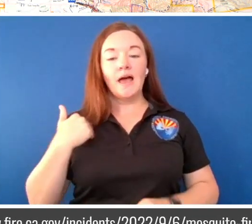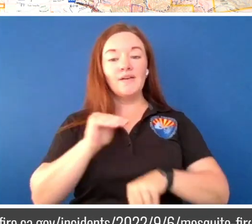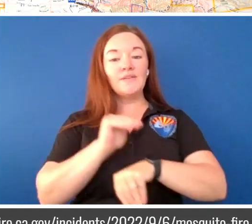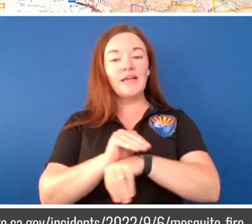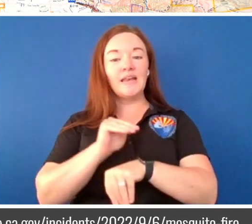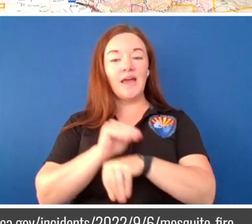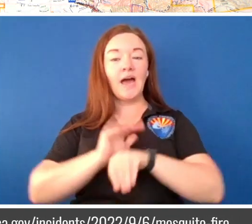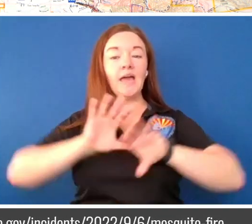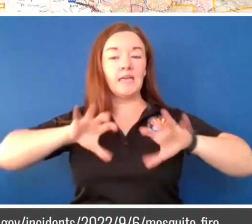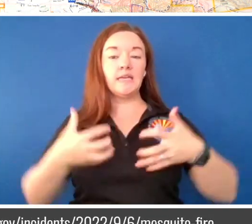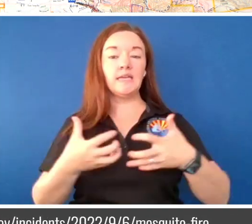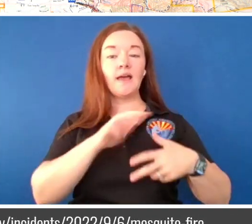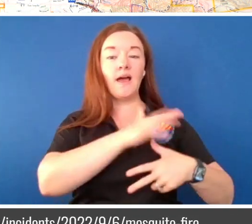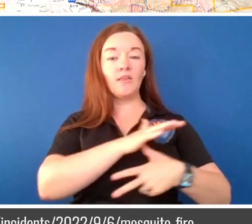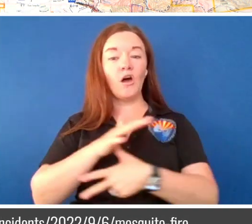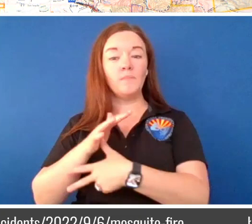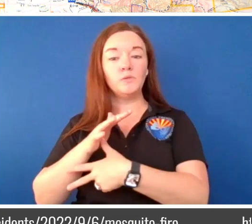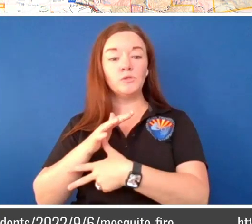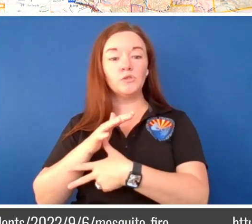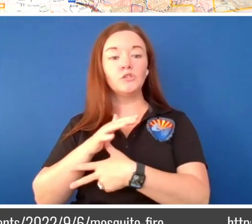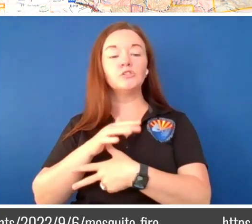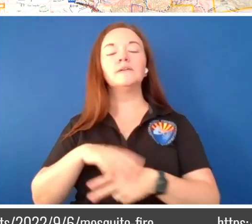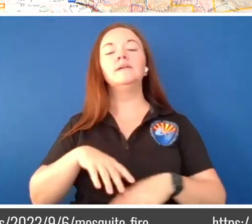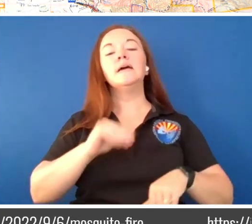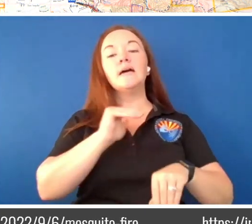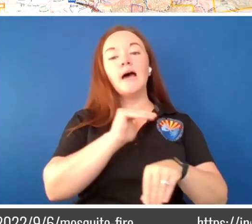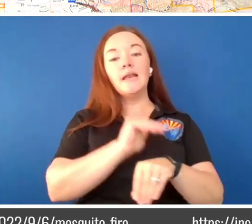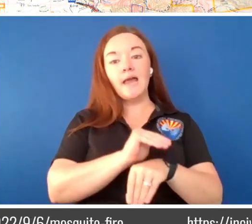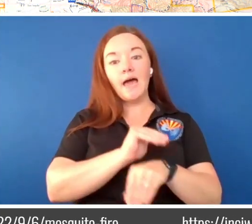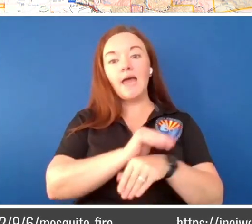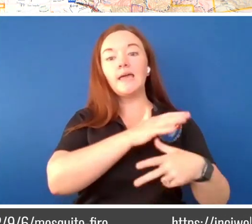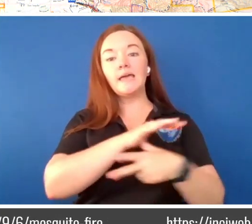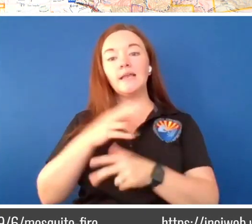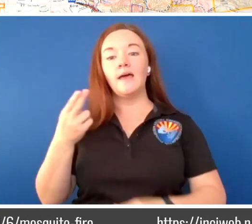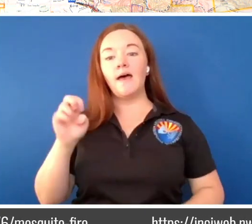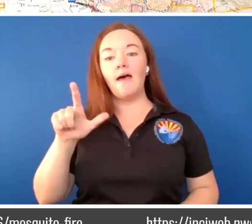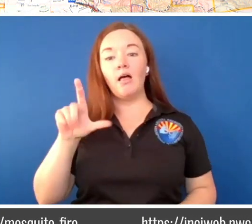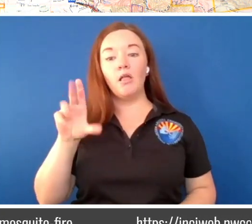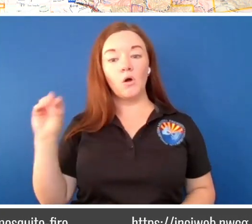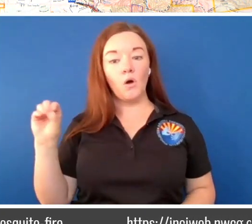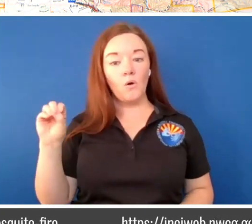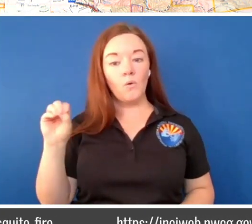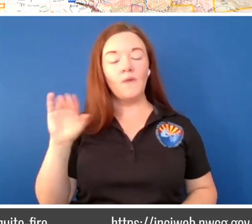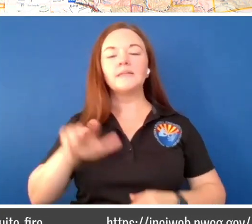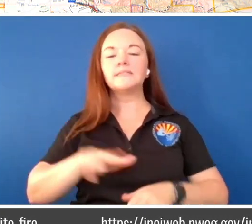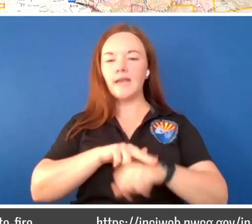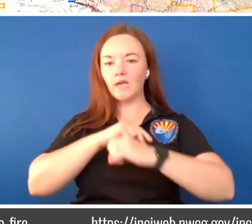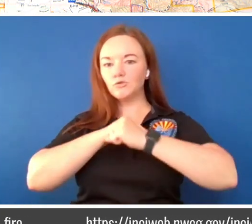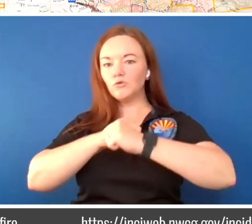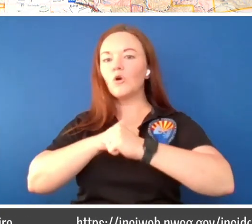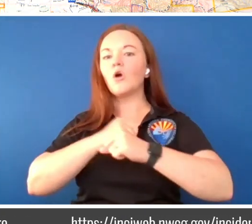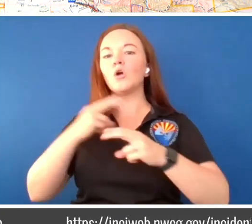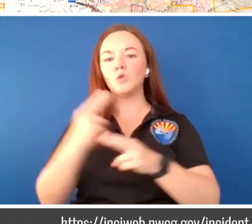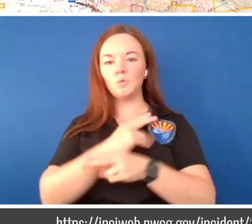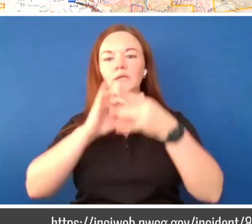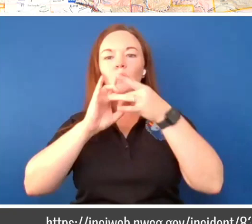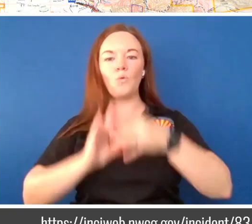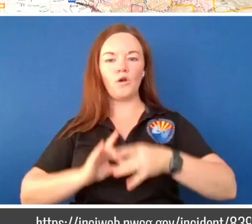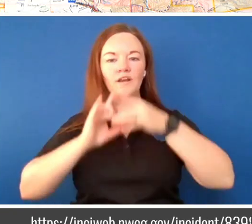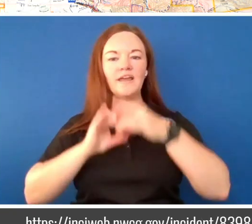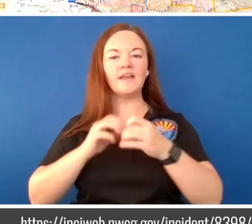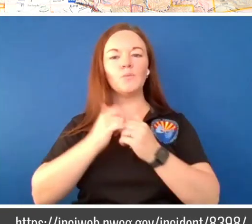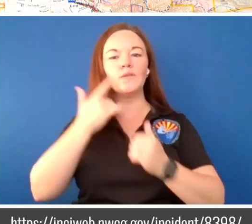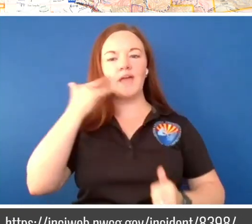of helicopters. We have a night HELCO. That's a Type 3, and that's a National Guard ship that's being used with CAL FIRE staffing